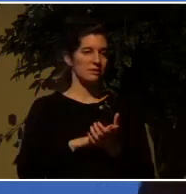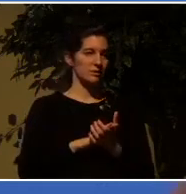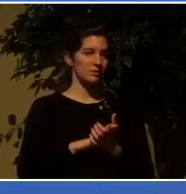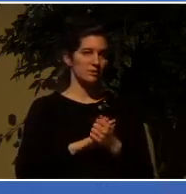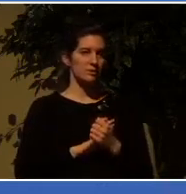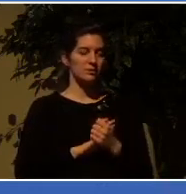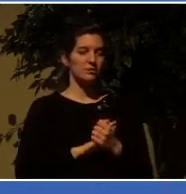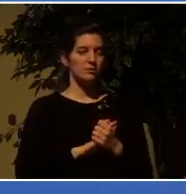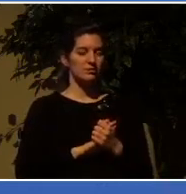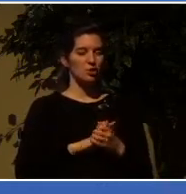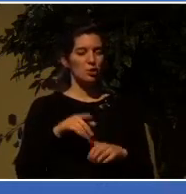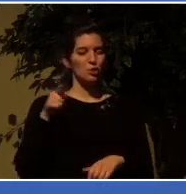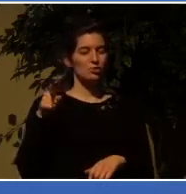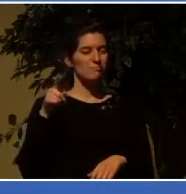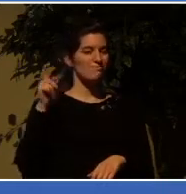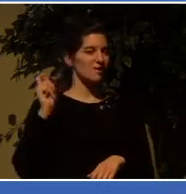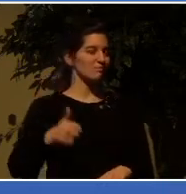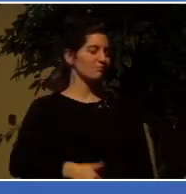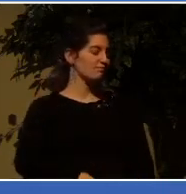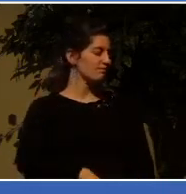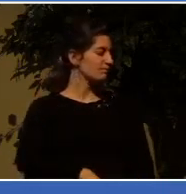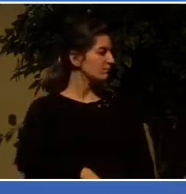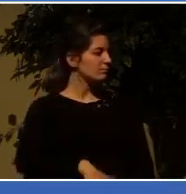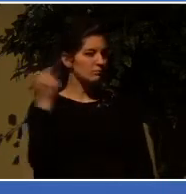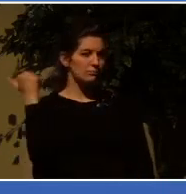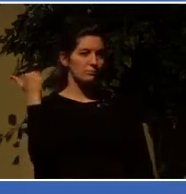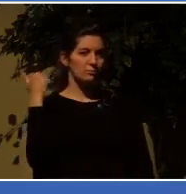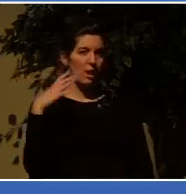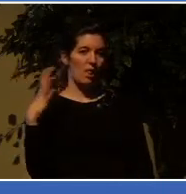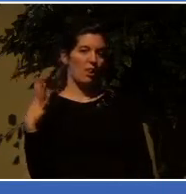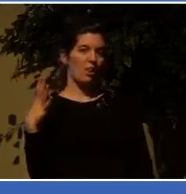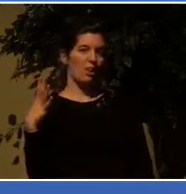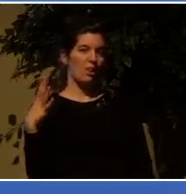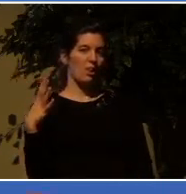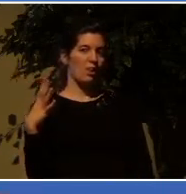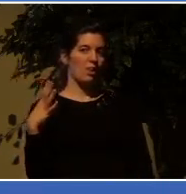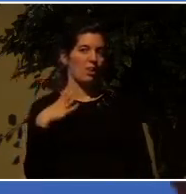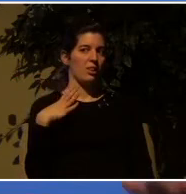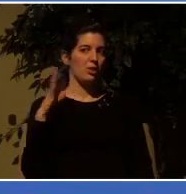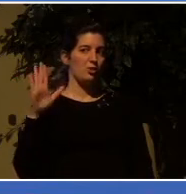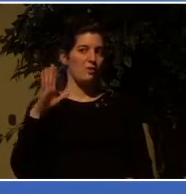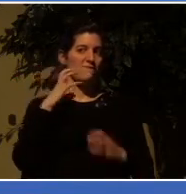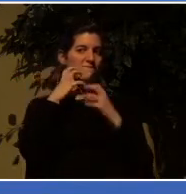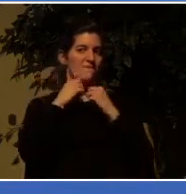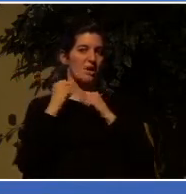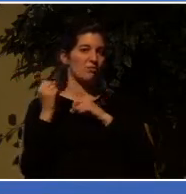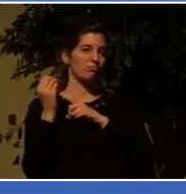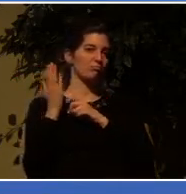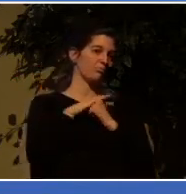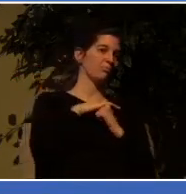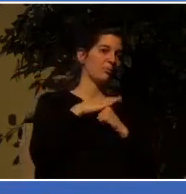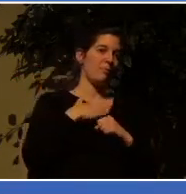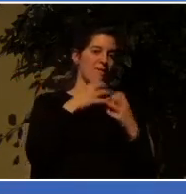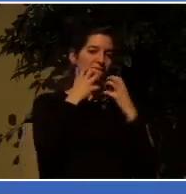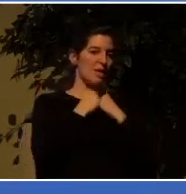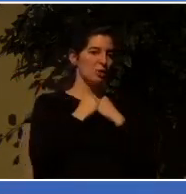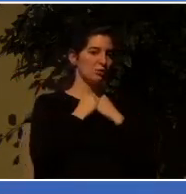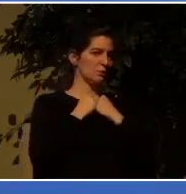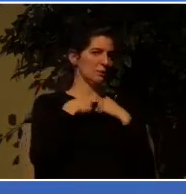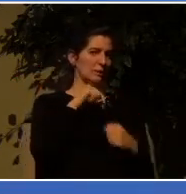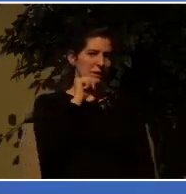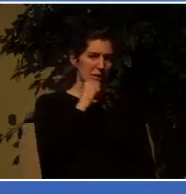you must be removed lest your values get imposed on my values and I